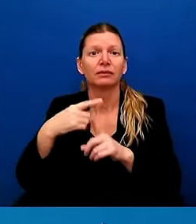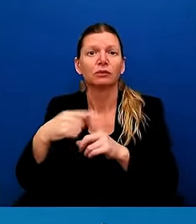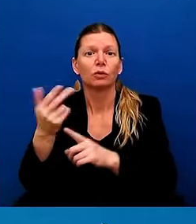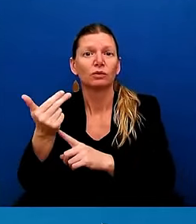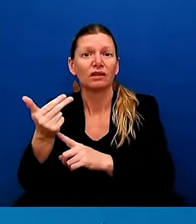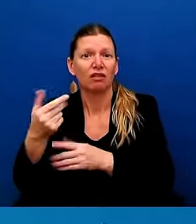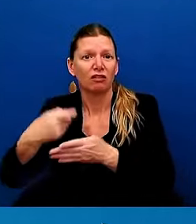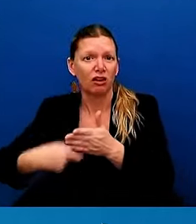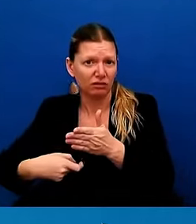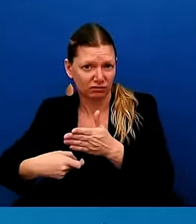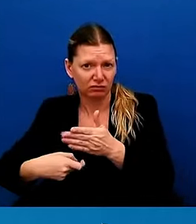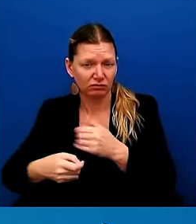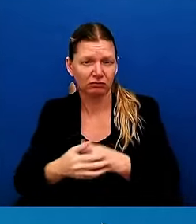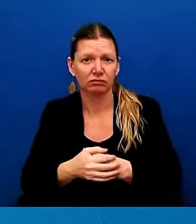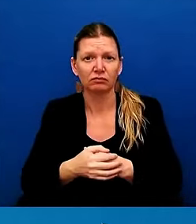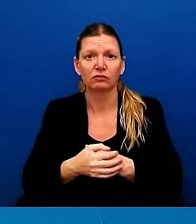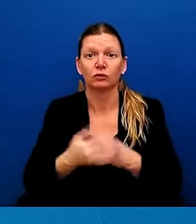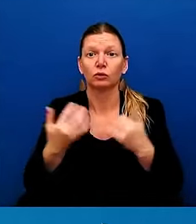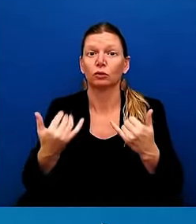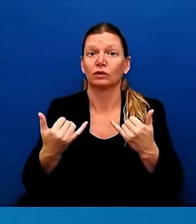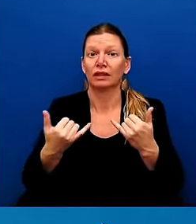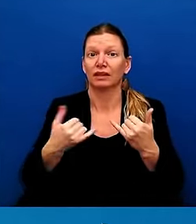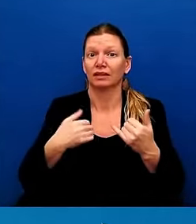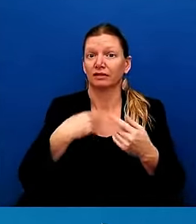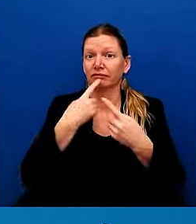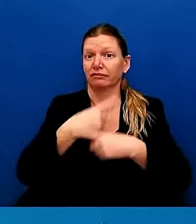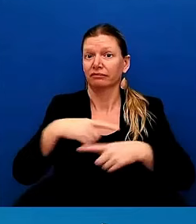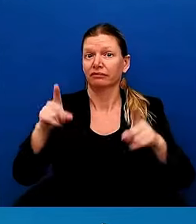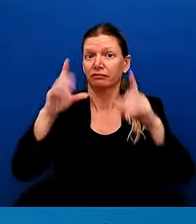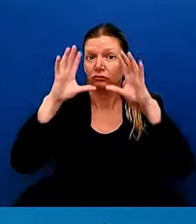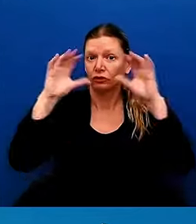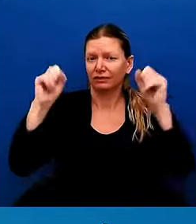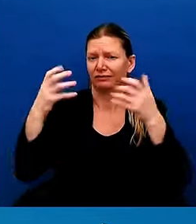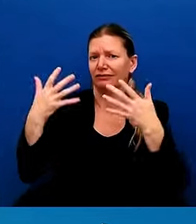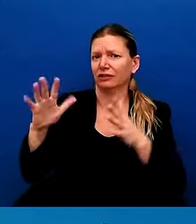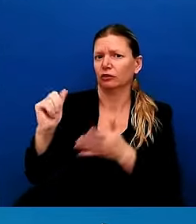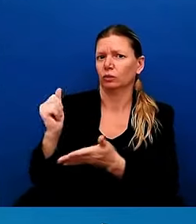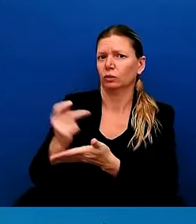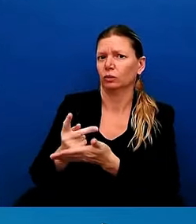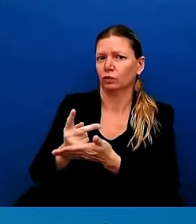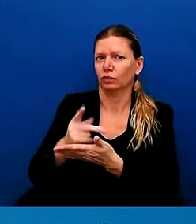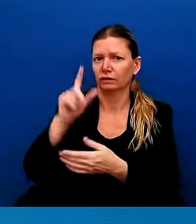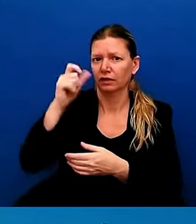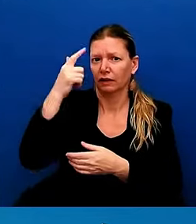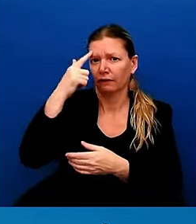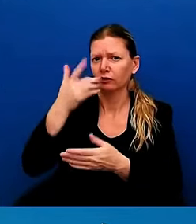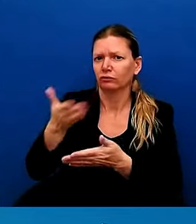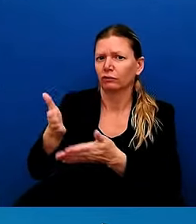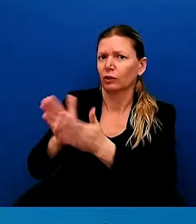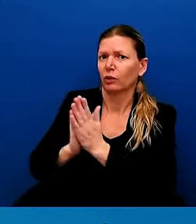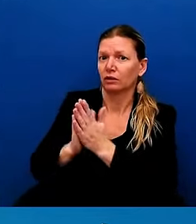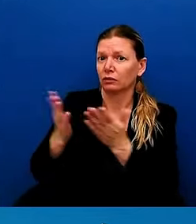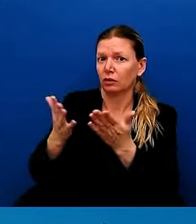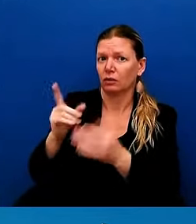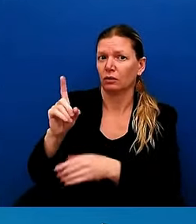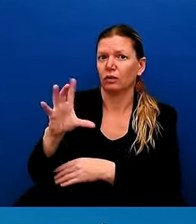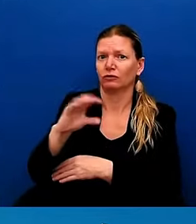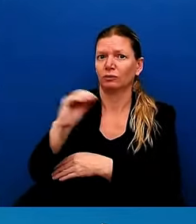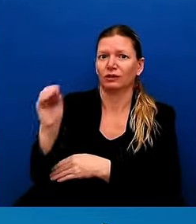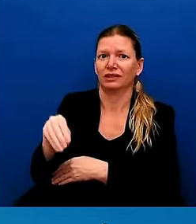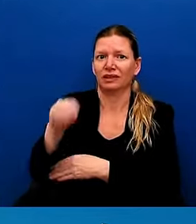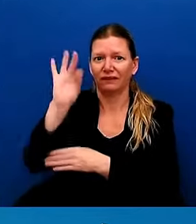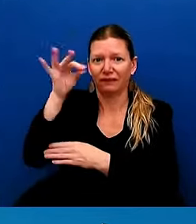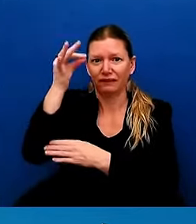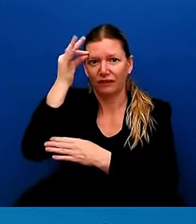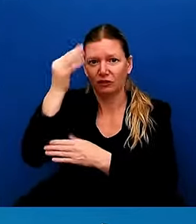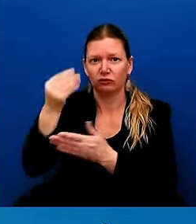approved the governor's request for 100% federal reimbursement of local costs. And,